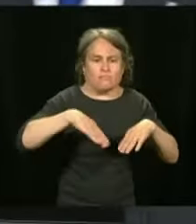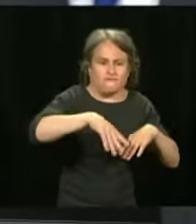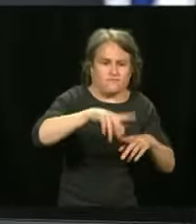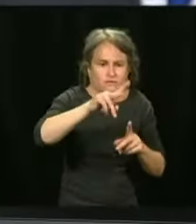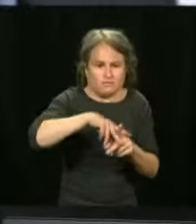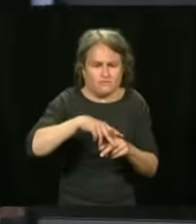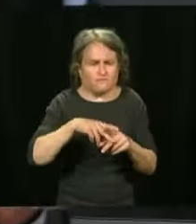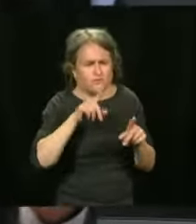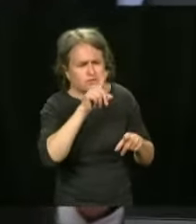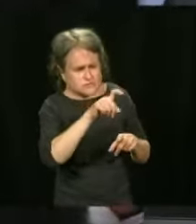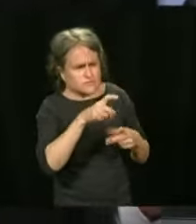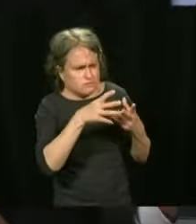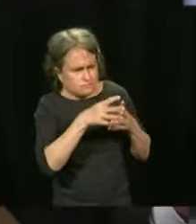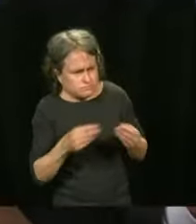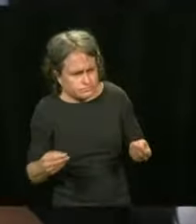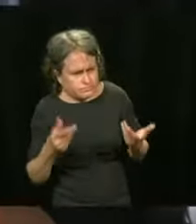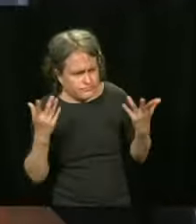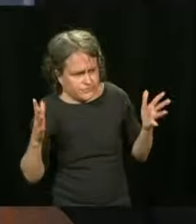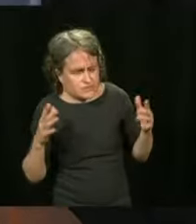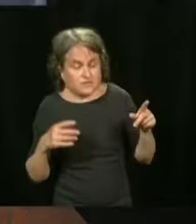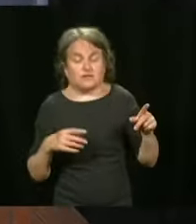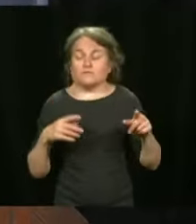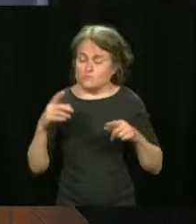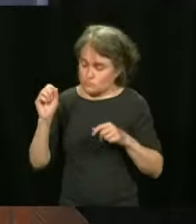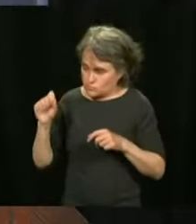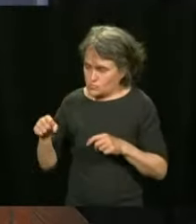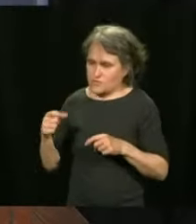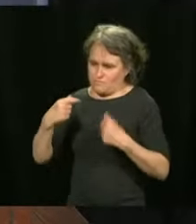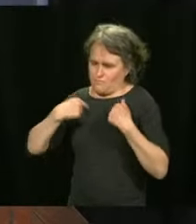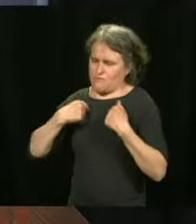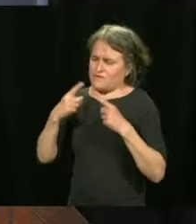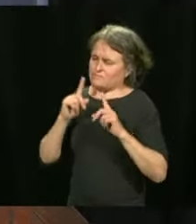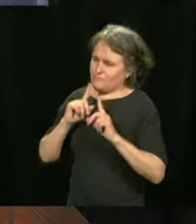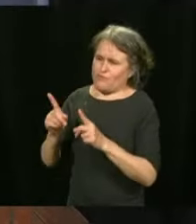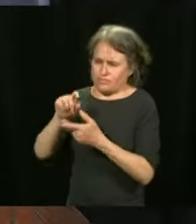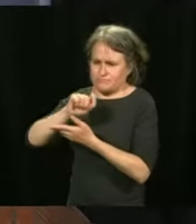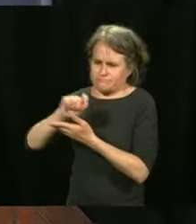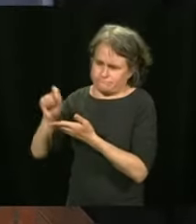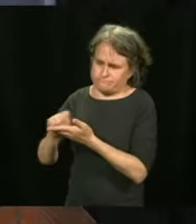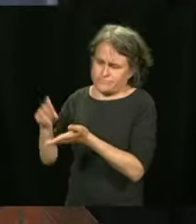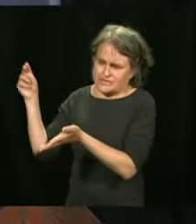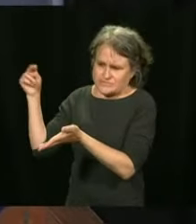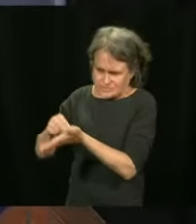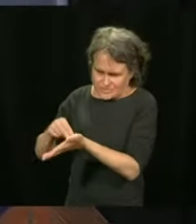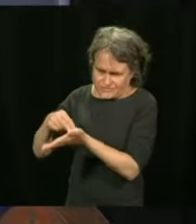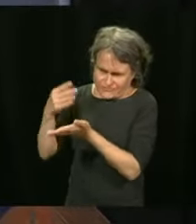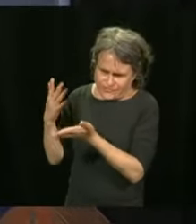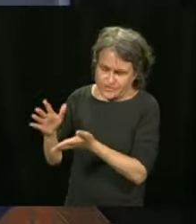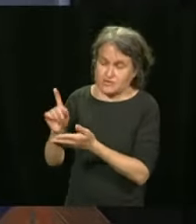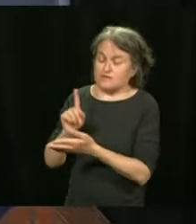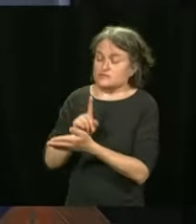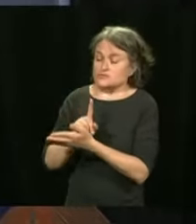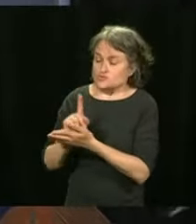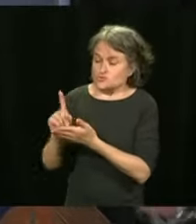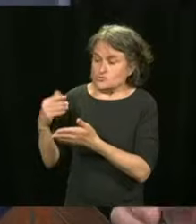Yes, I have signed a directive at the beginning of the week to give the conditions.